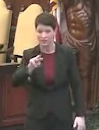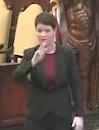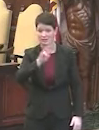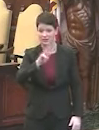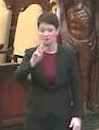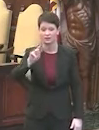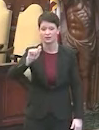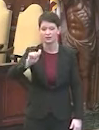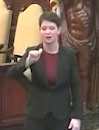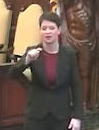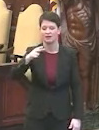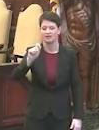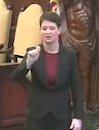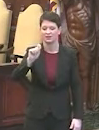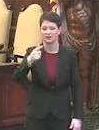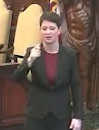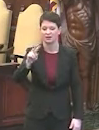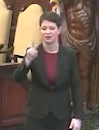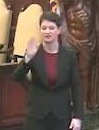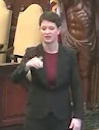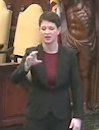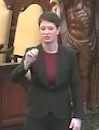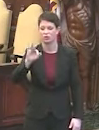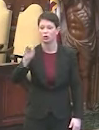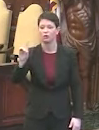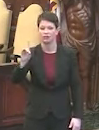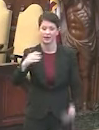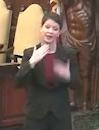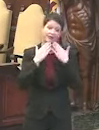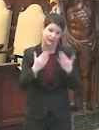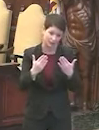www.philo.gov slash COVID. Thanks.